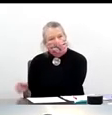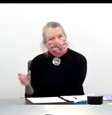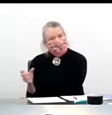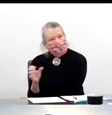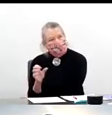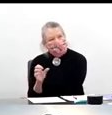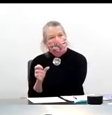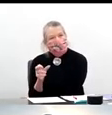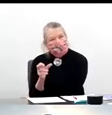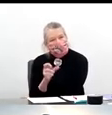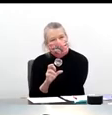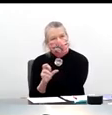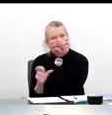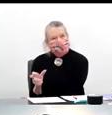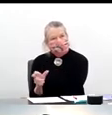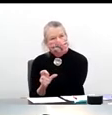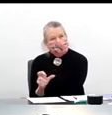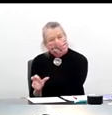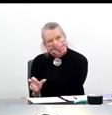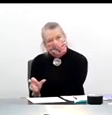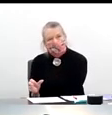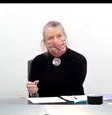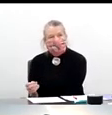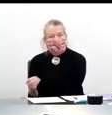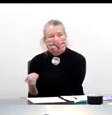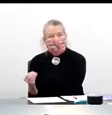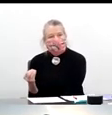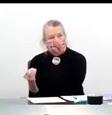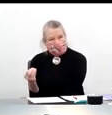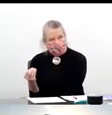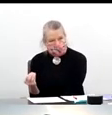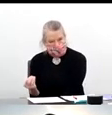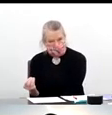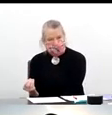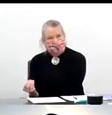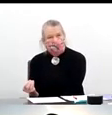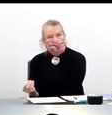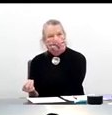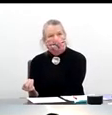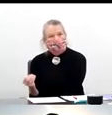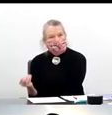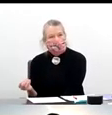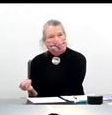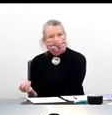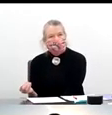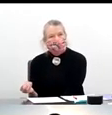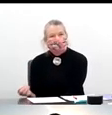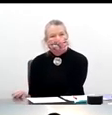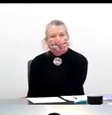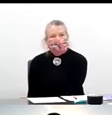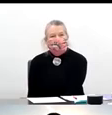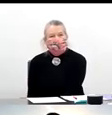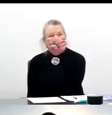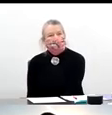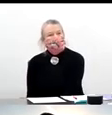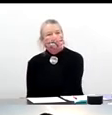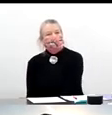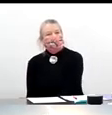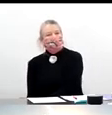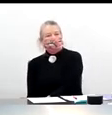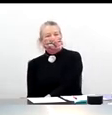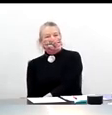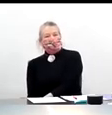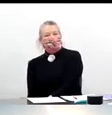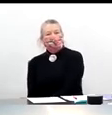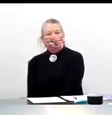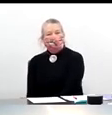is going to just give a few minutes of an overview about what NIH is doing on the diagnostic front. Dr. Lee.